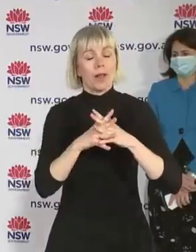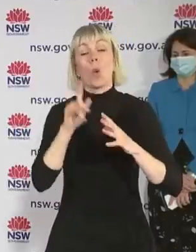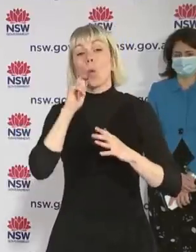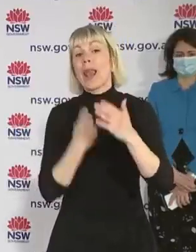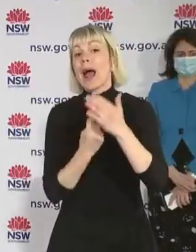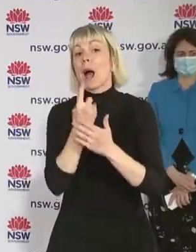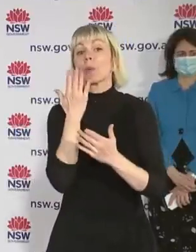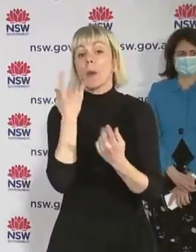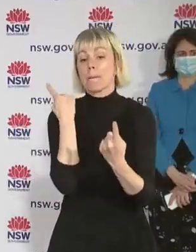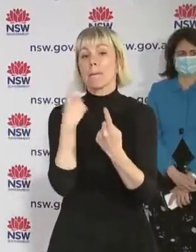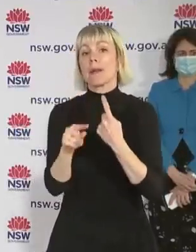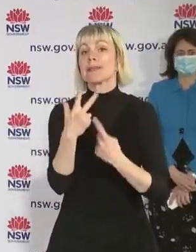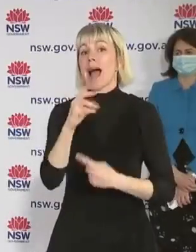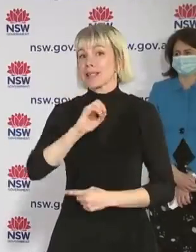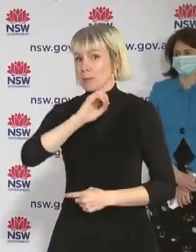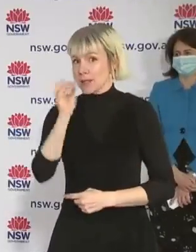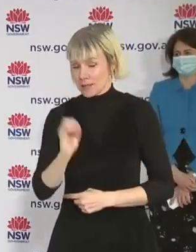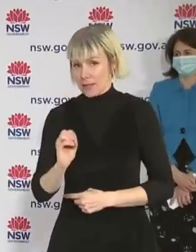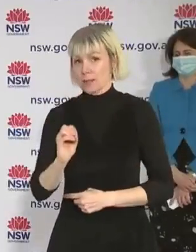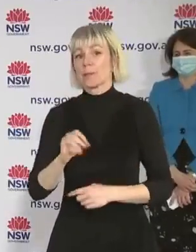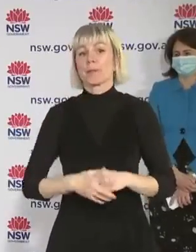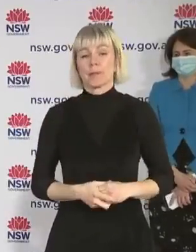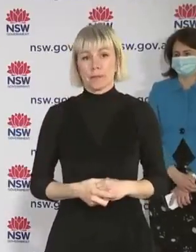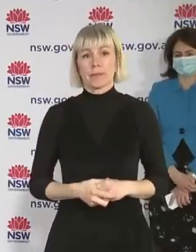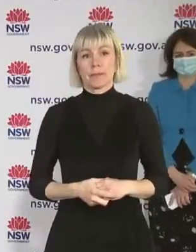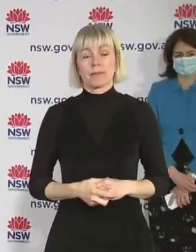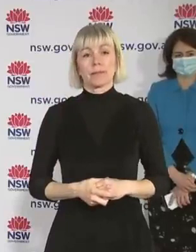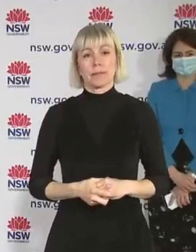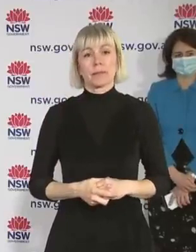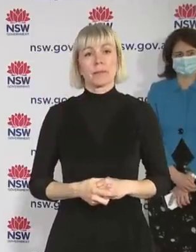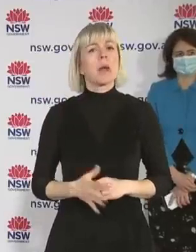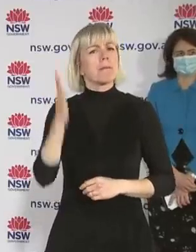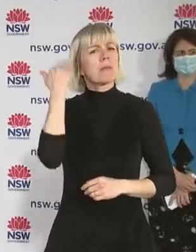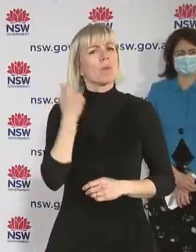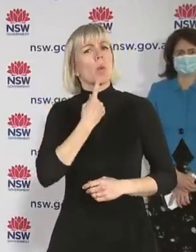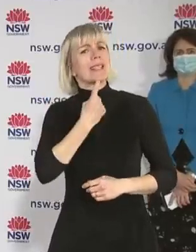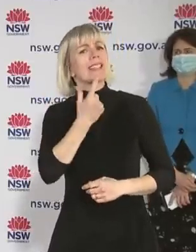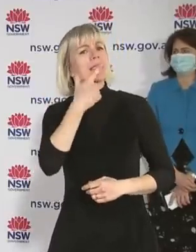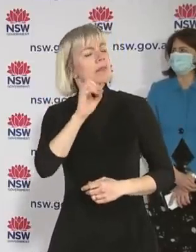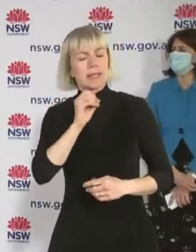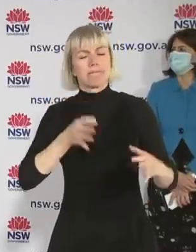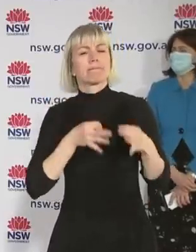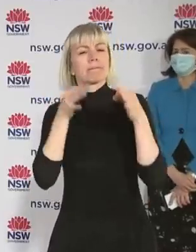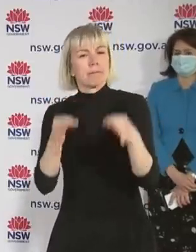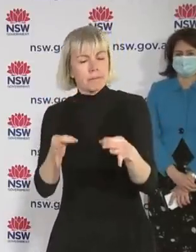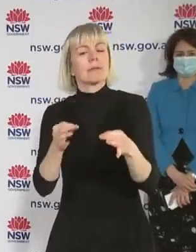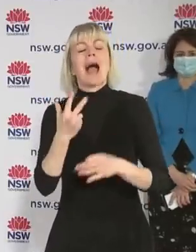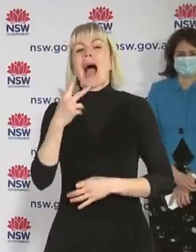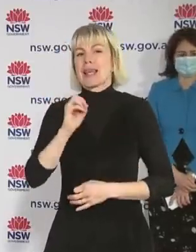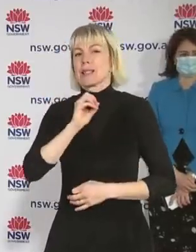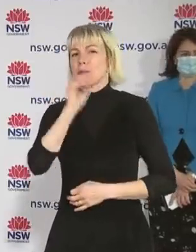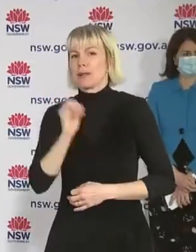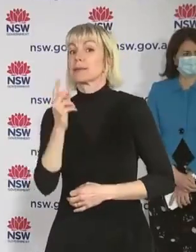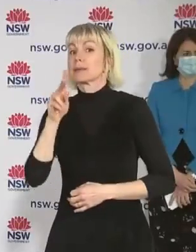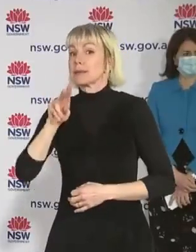that will be a change that was originally flagged at 70%. No longer, it will actually start at 80%. The changes from 70% to 80% in the